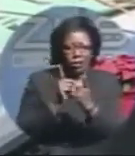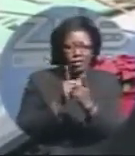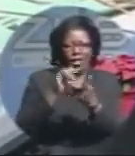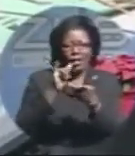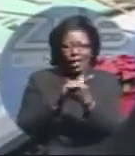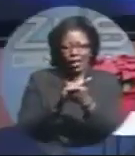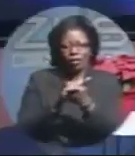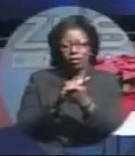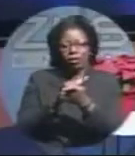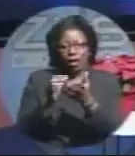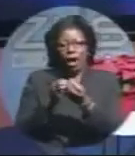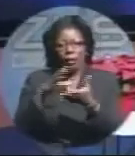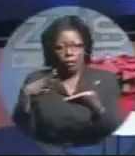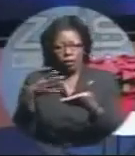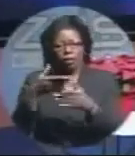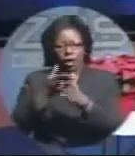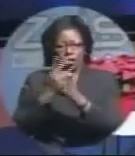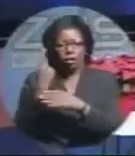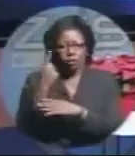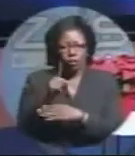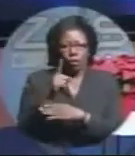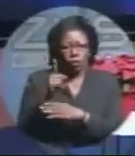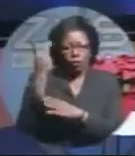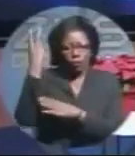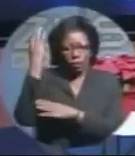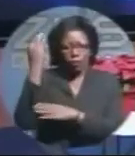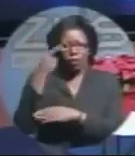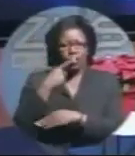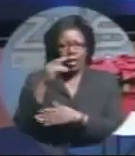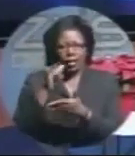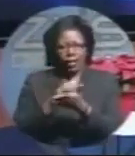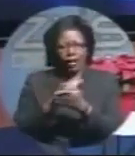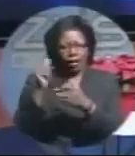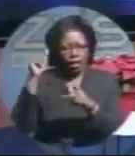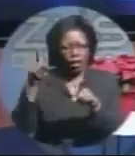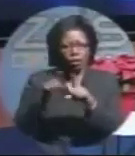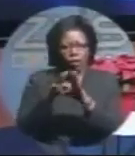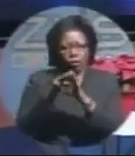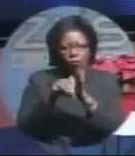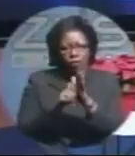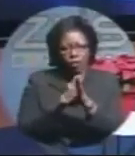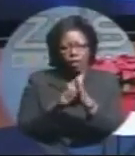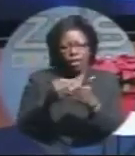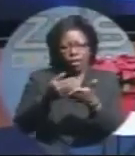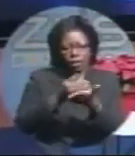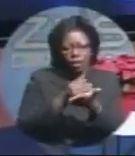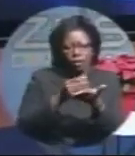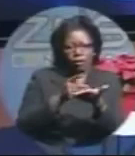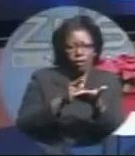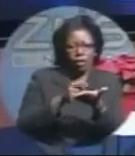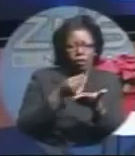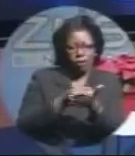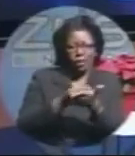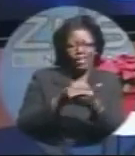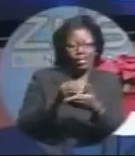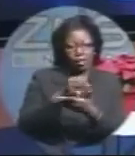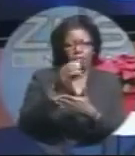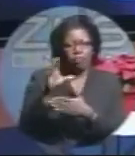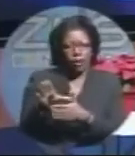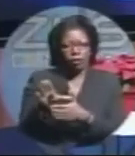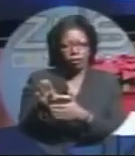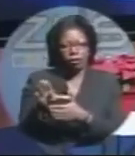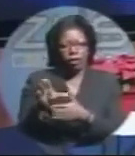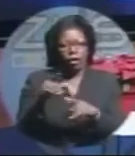amount. Now, the Prime Minister said that the agreement does provide for a certain amount to be spent, but it has to be